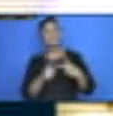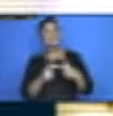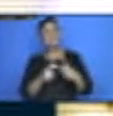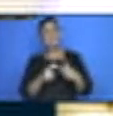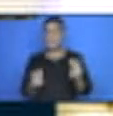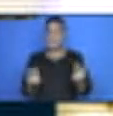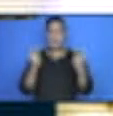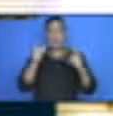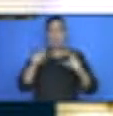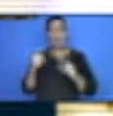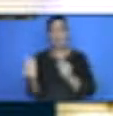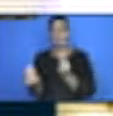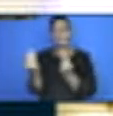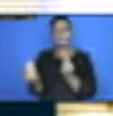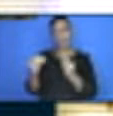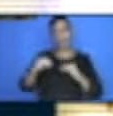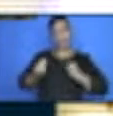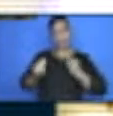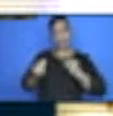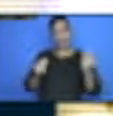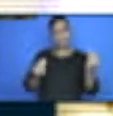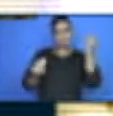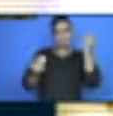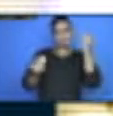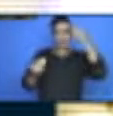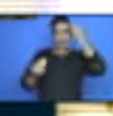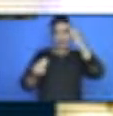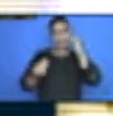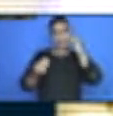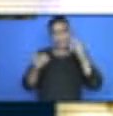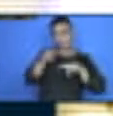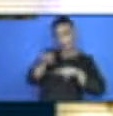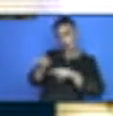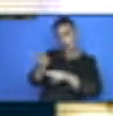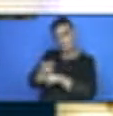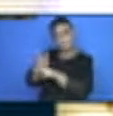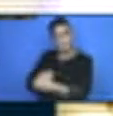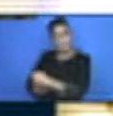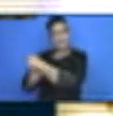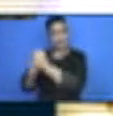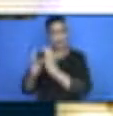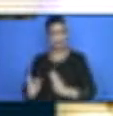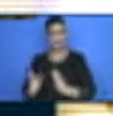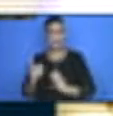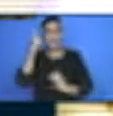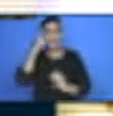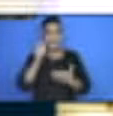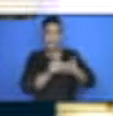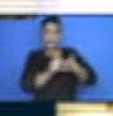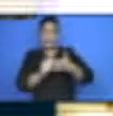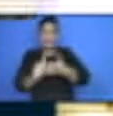transitional leadership. We must deliberately transfer skills over